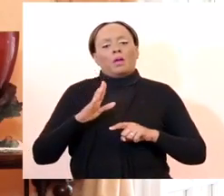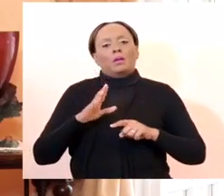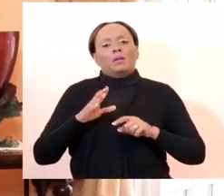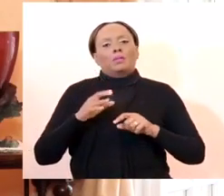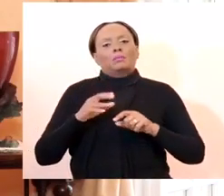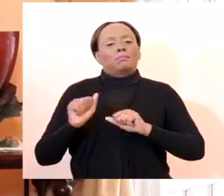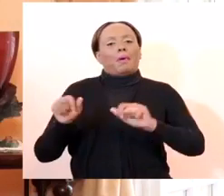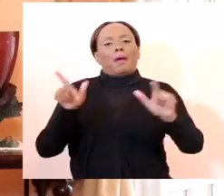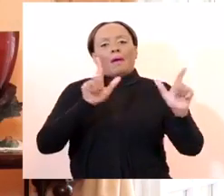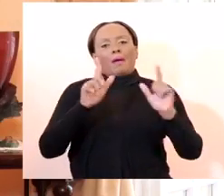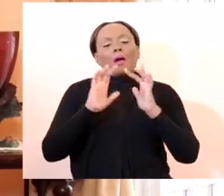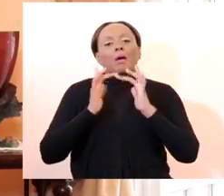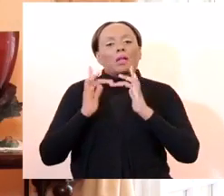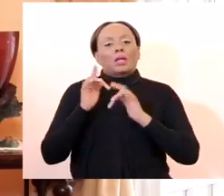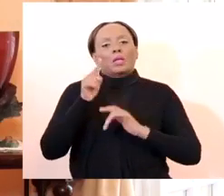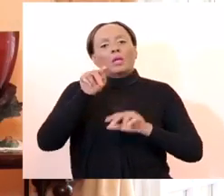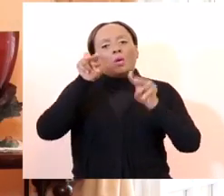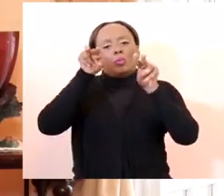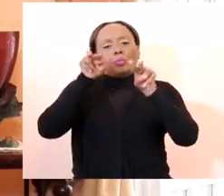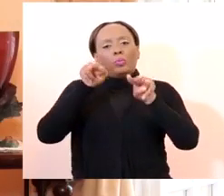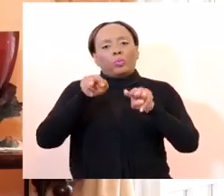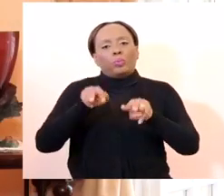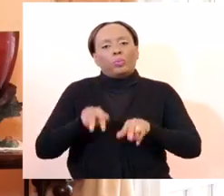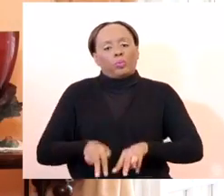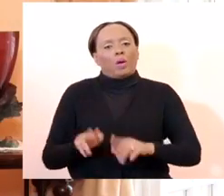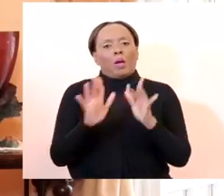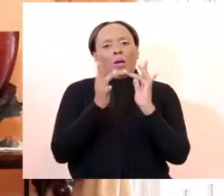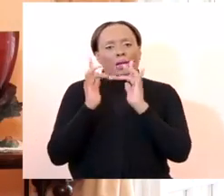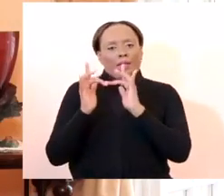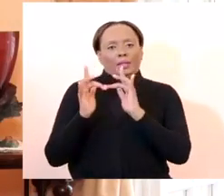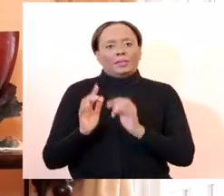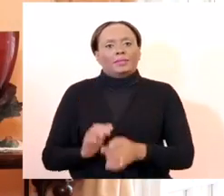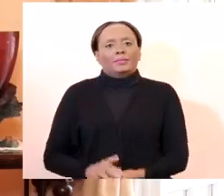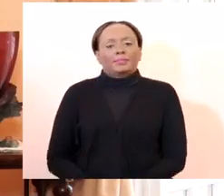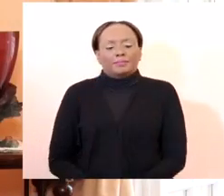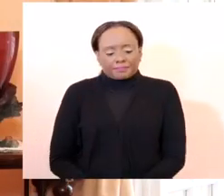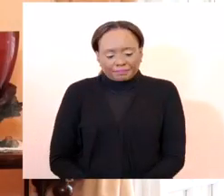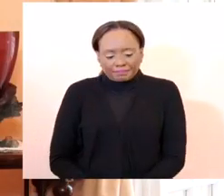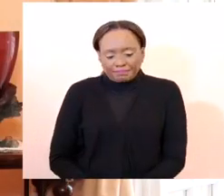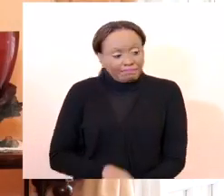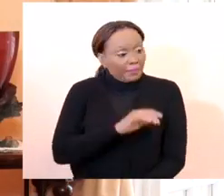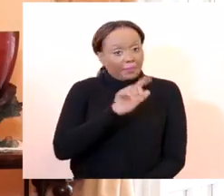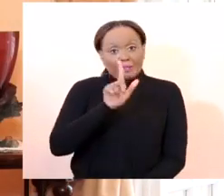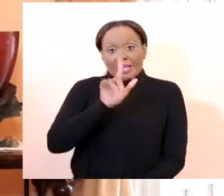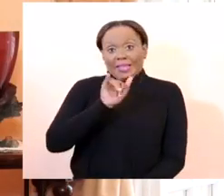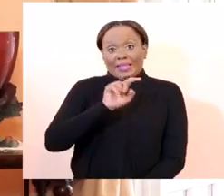see for yourselves the specifics of the directive. Liz?